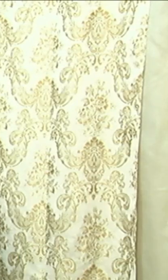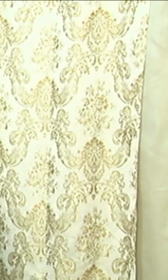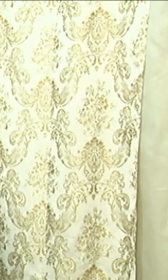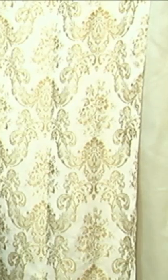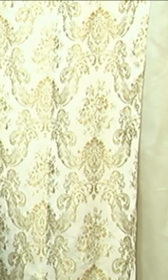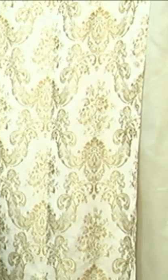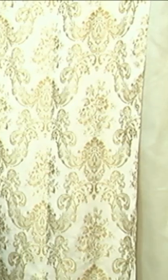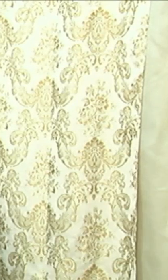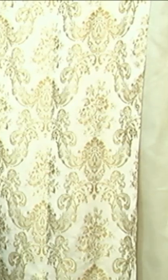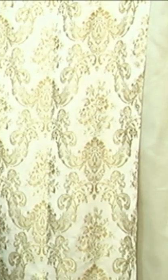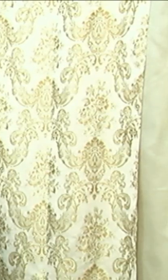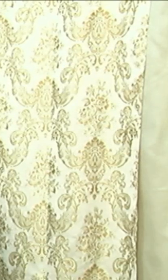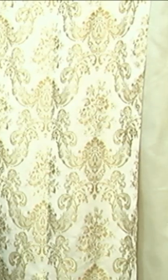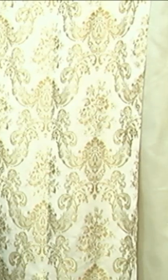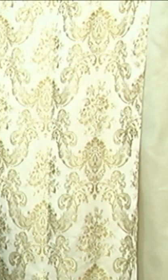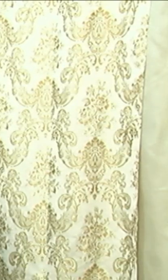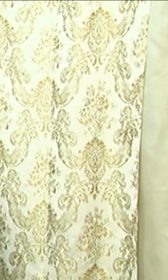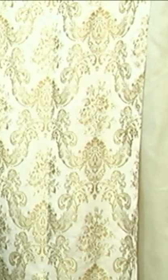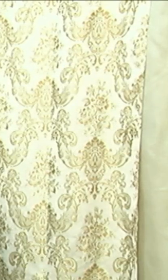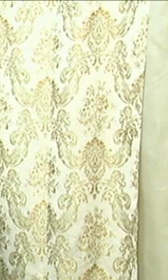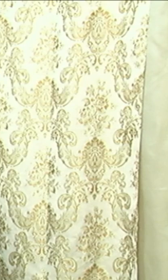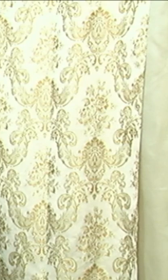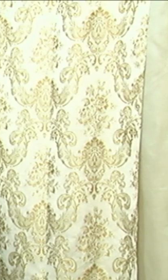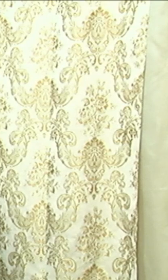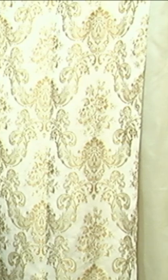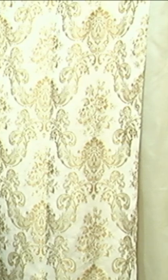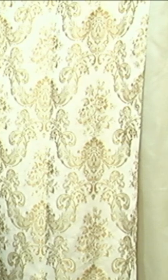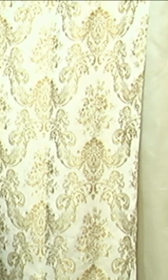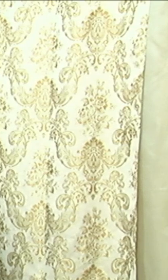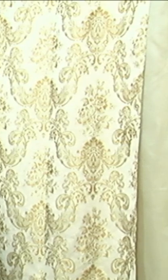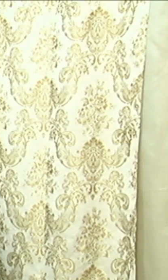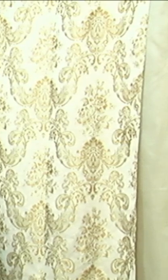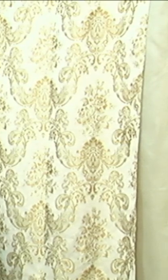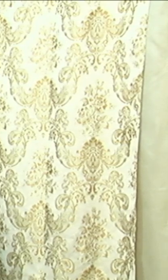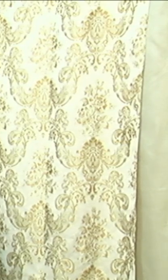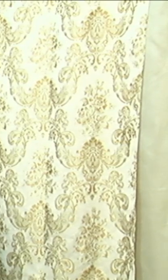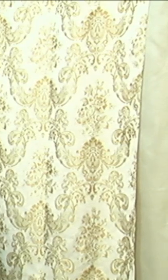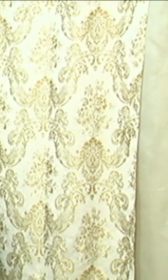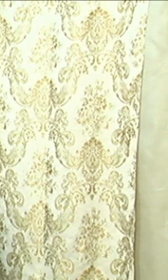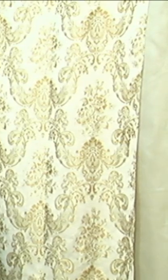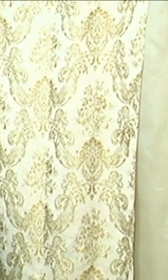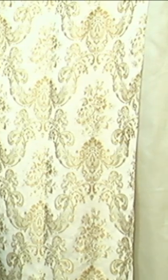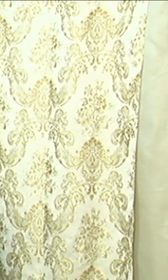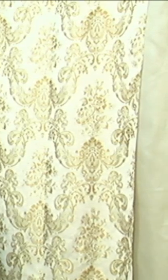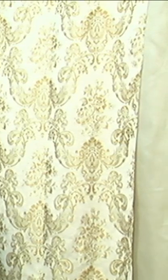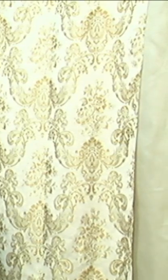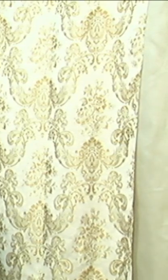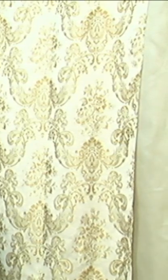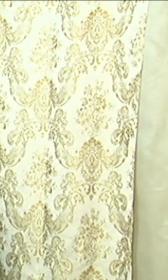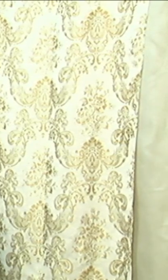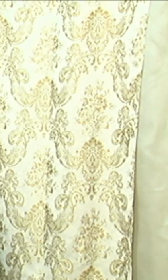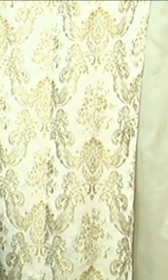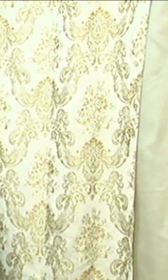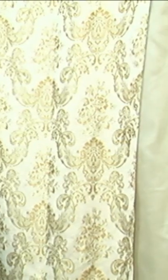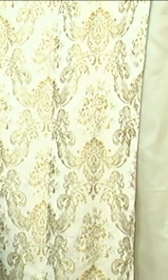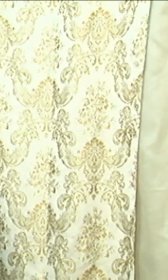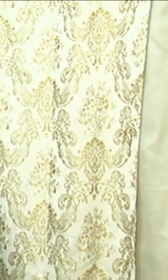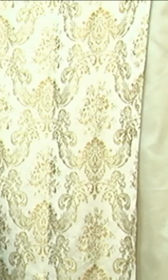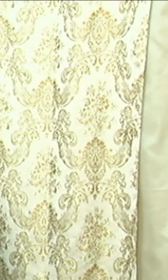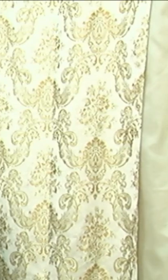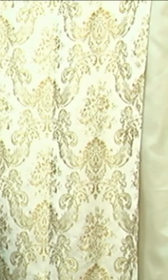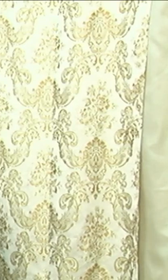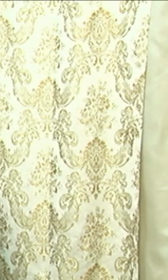premium upon people that desires that